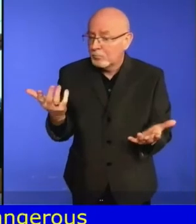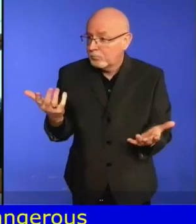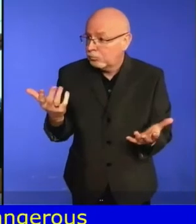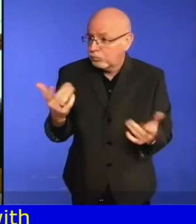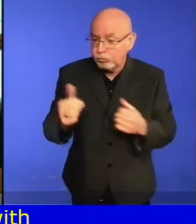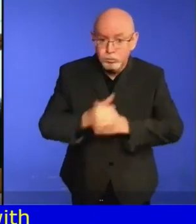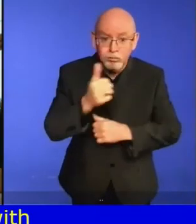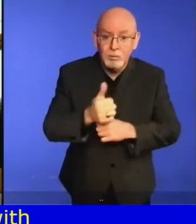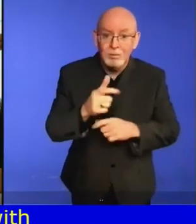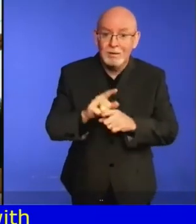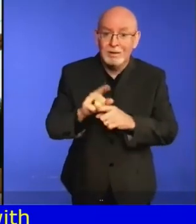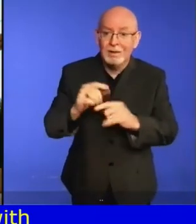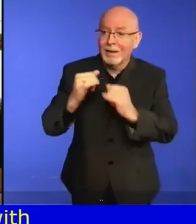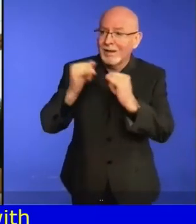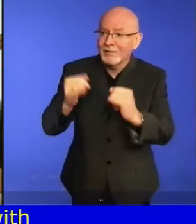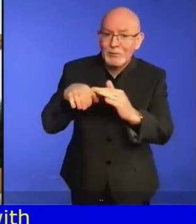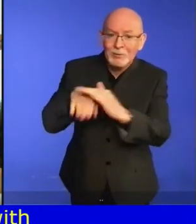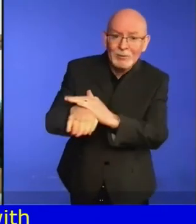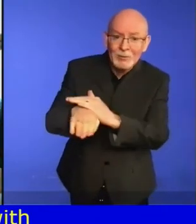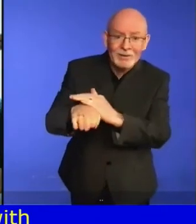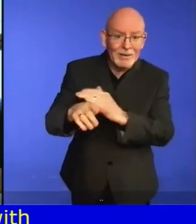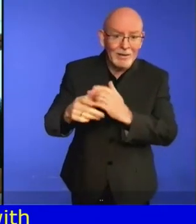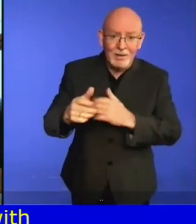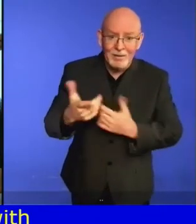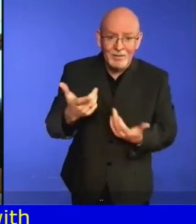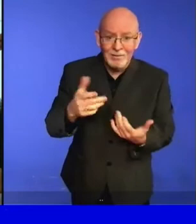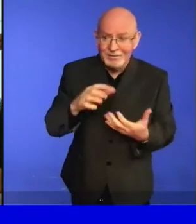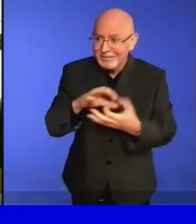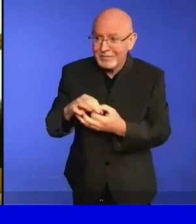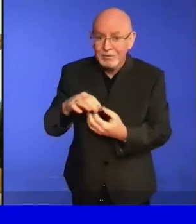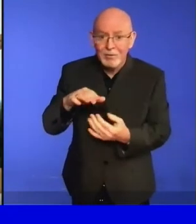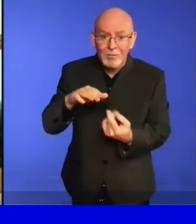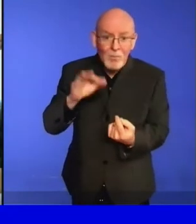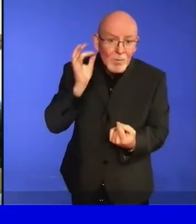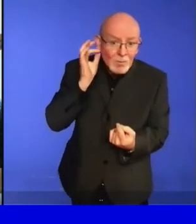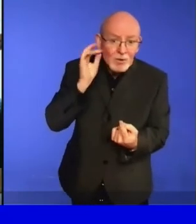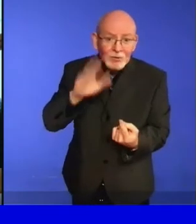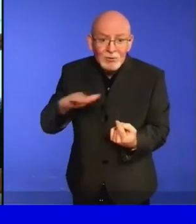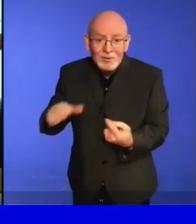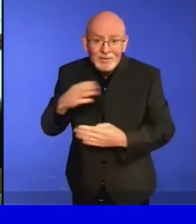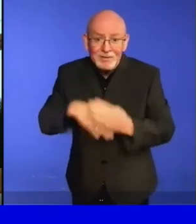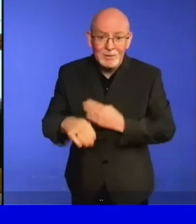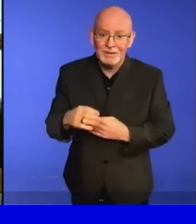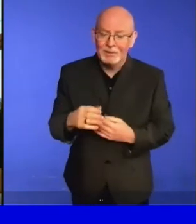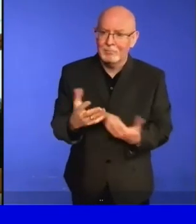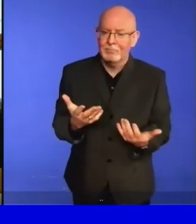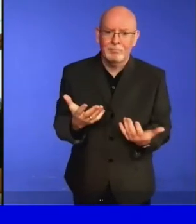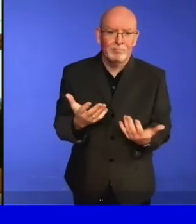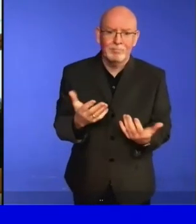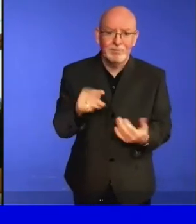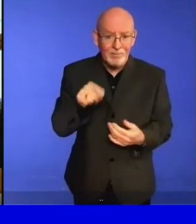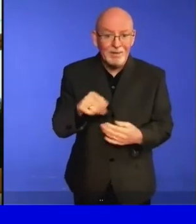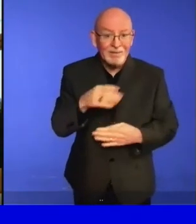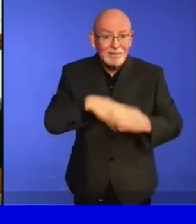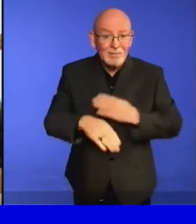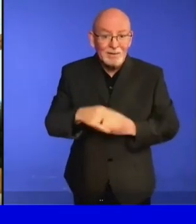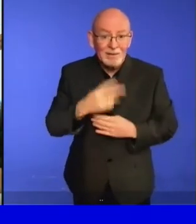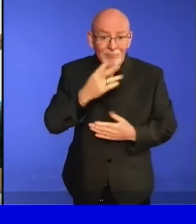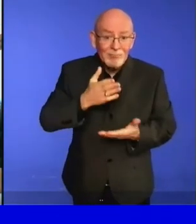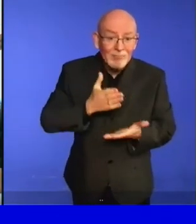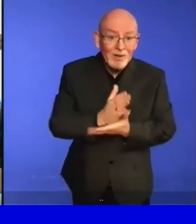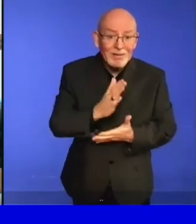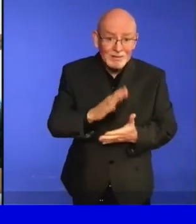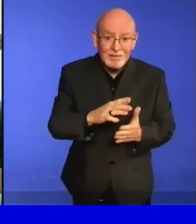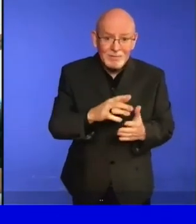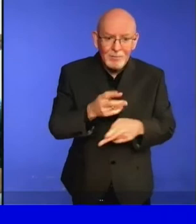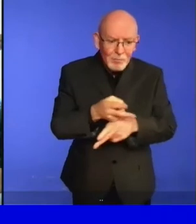framing of disability as persons as objects and not as subjects came to the surface during